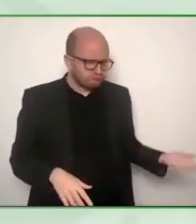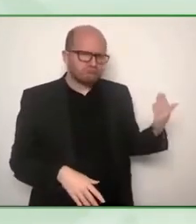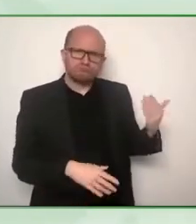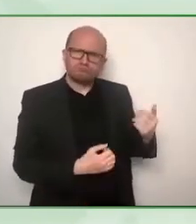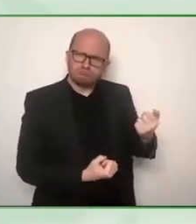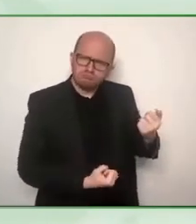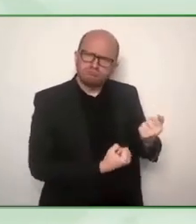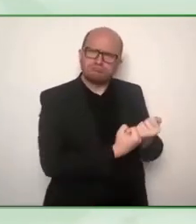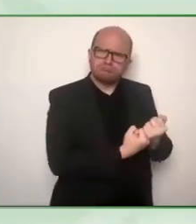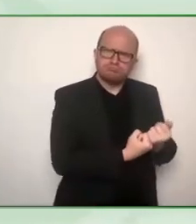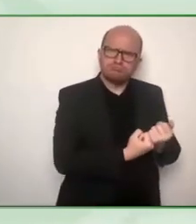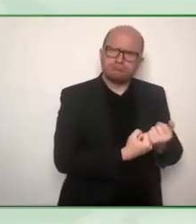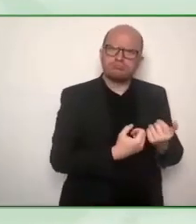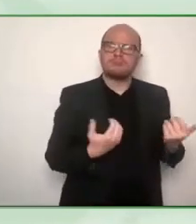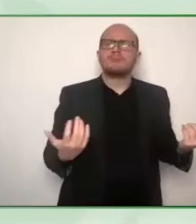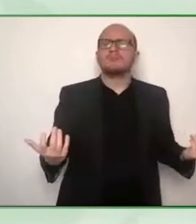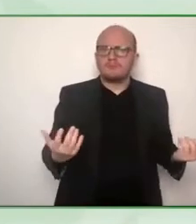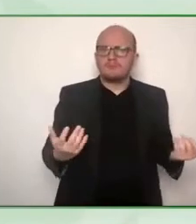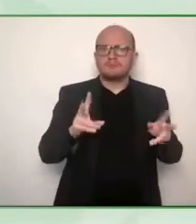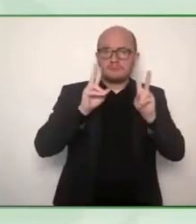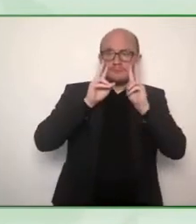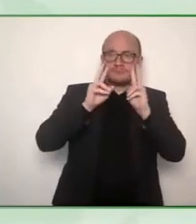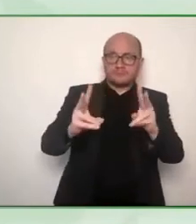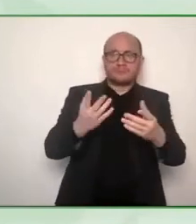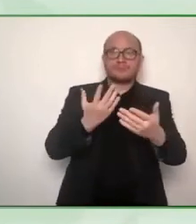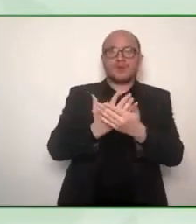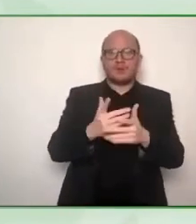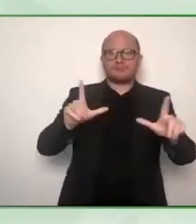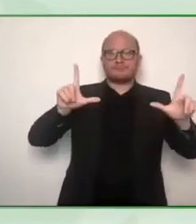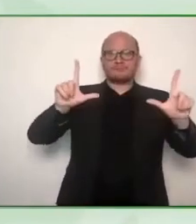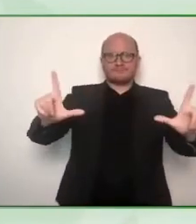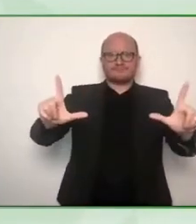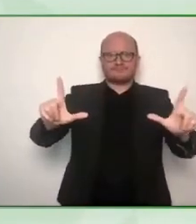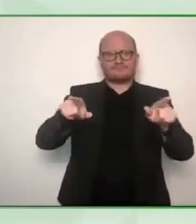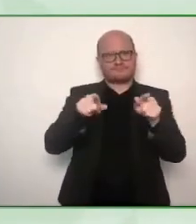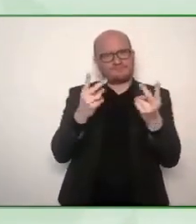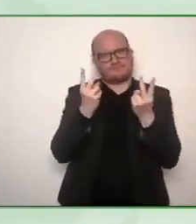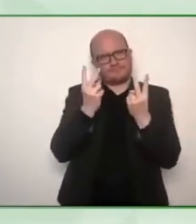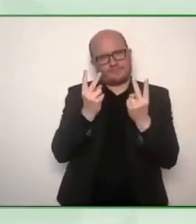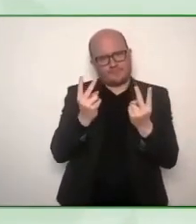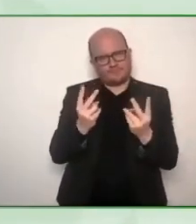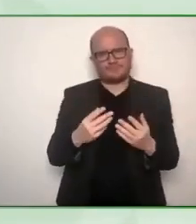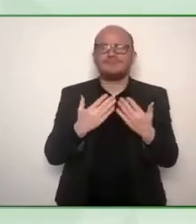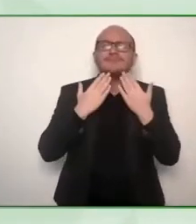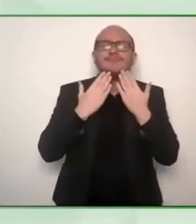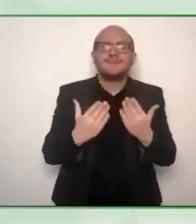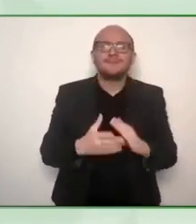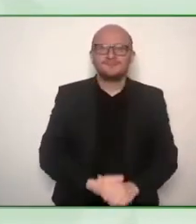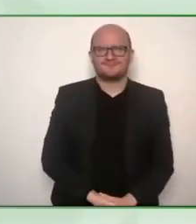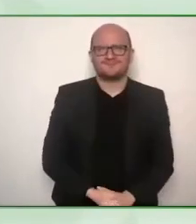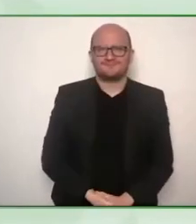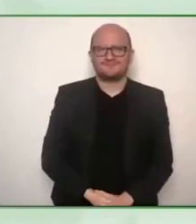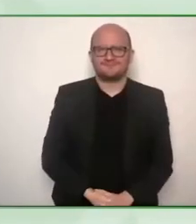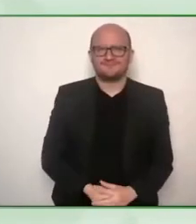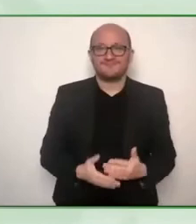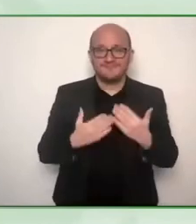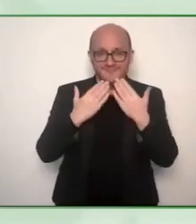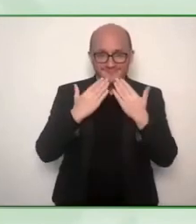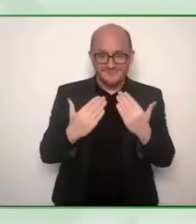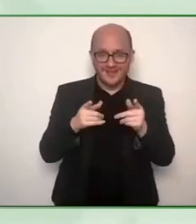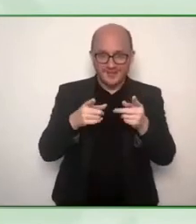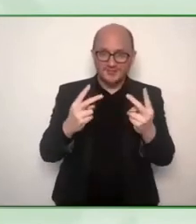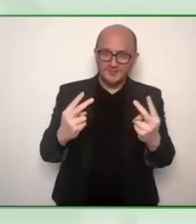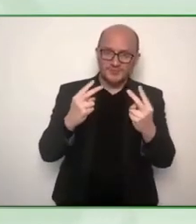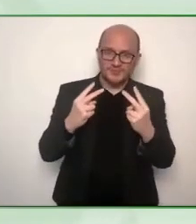place I think that was the word you were using thank you thank you very much and I must apologize it's just a